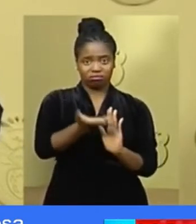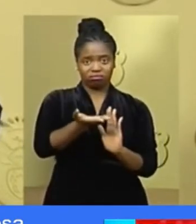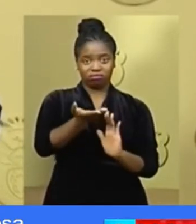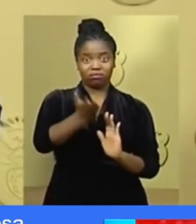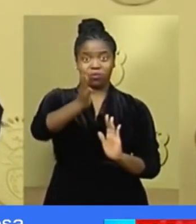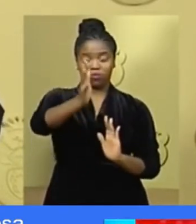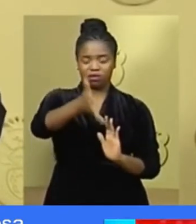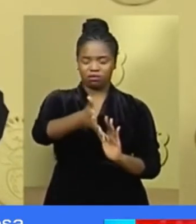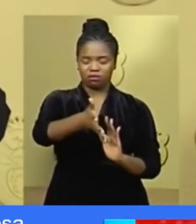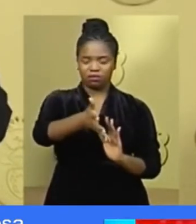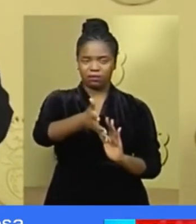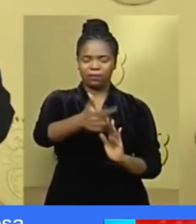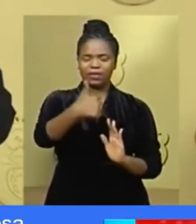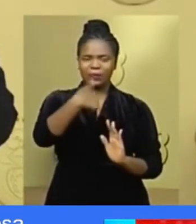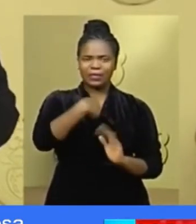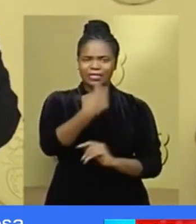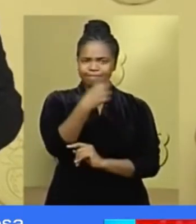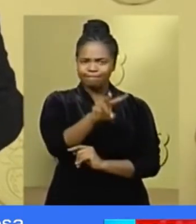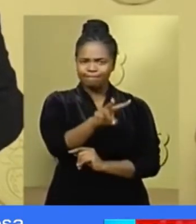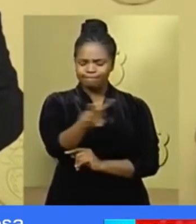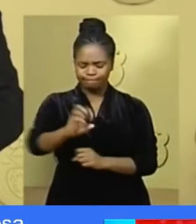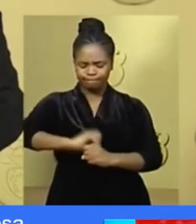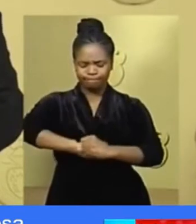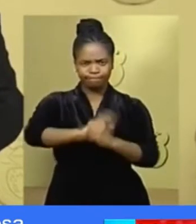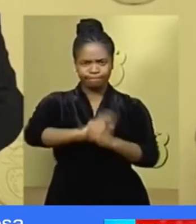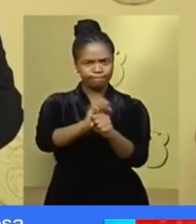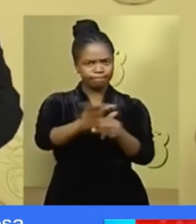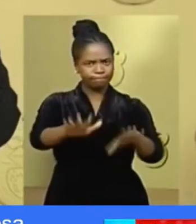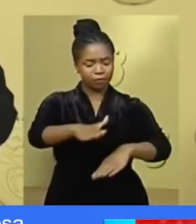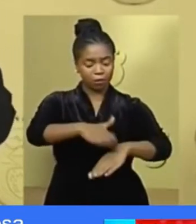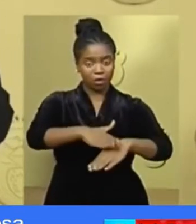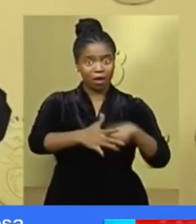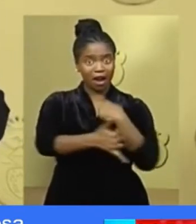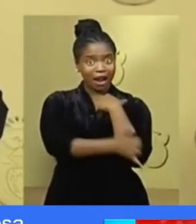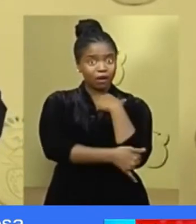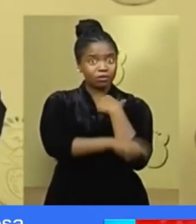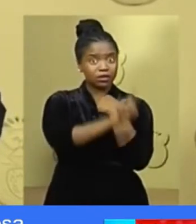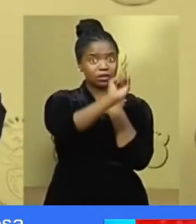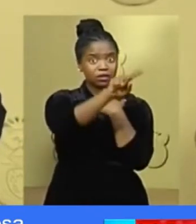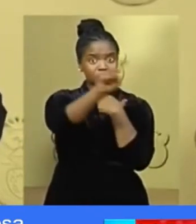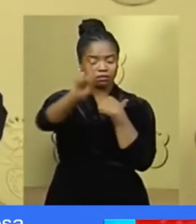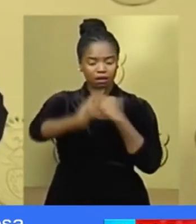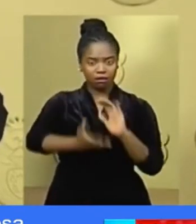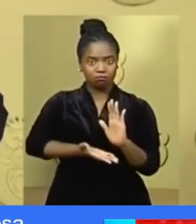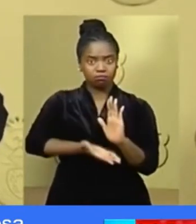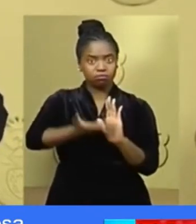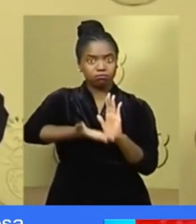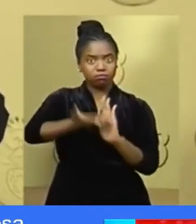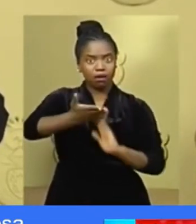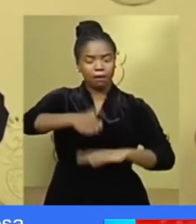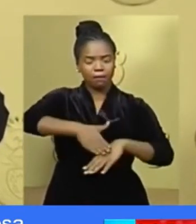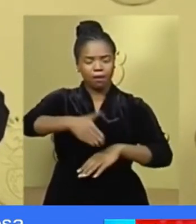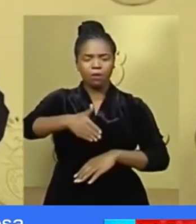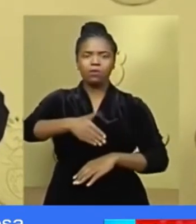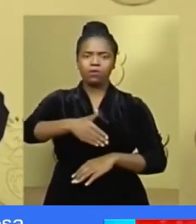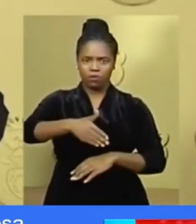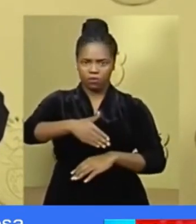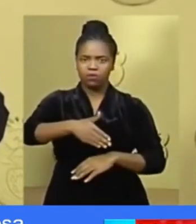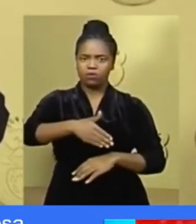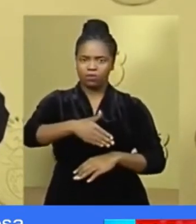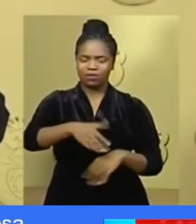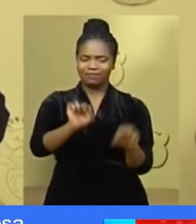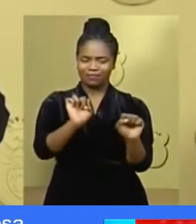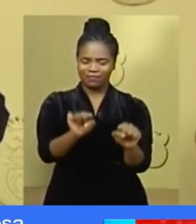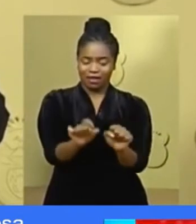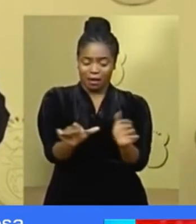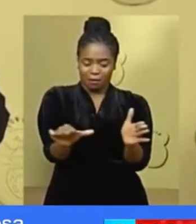It is clear from the development of the disease in other countries and from our own modeling that